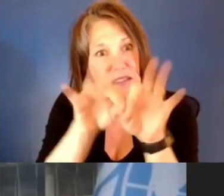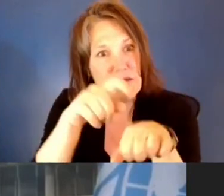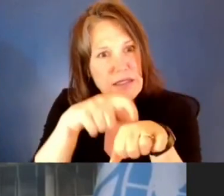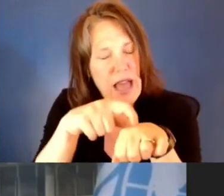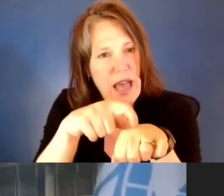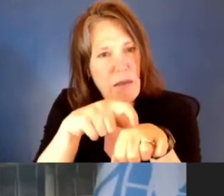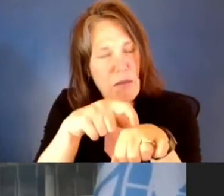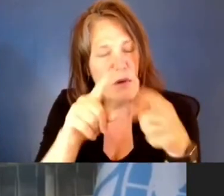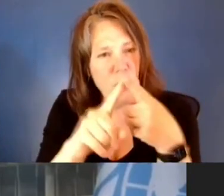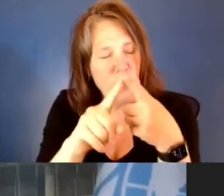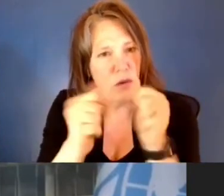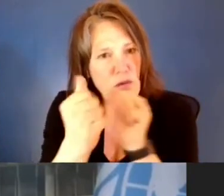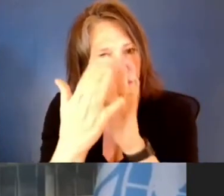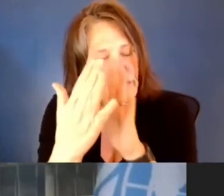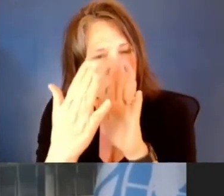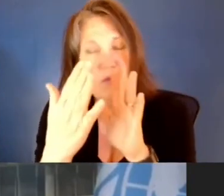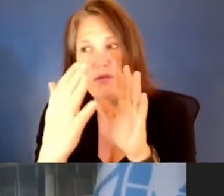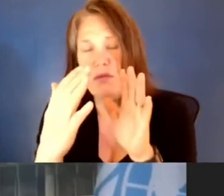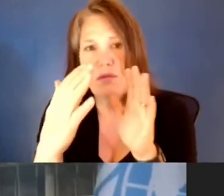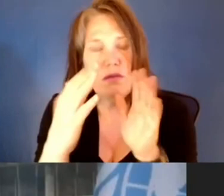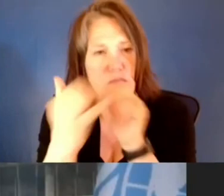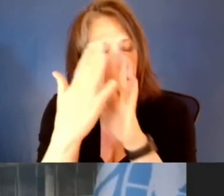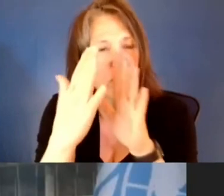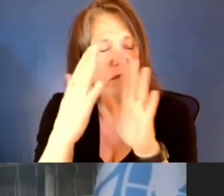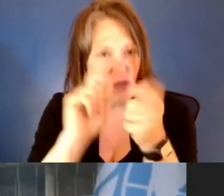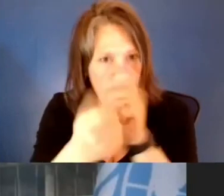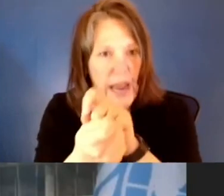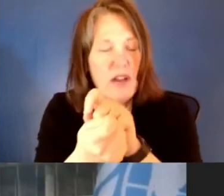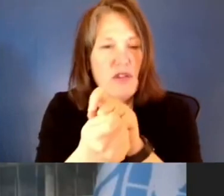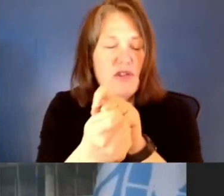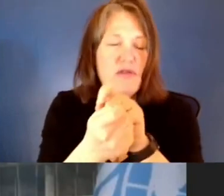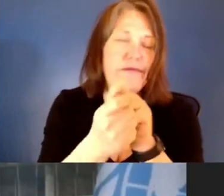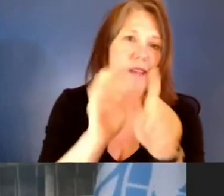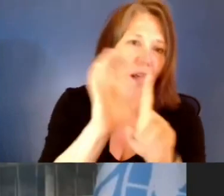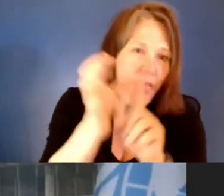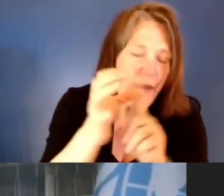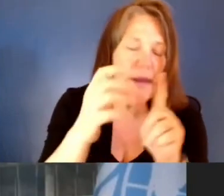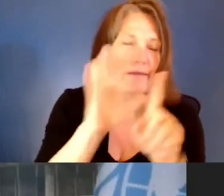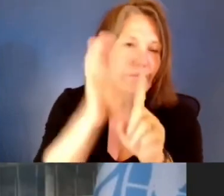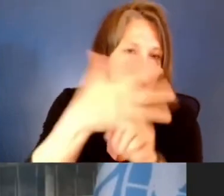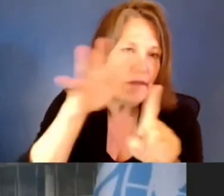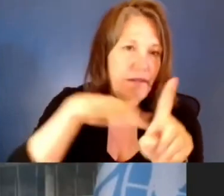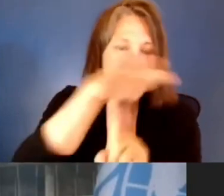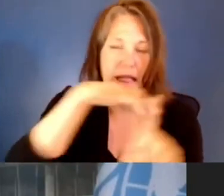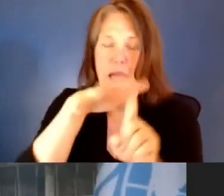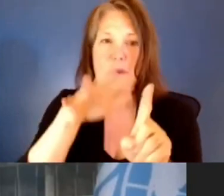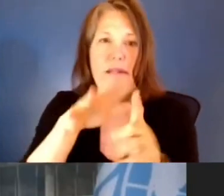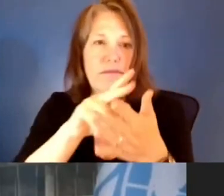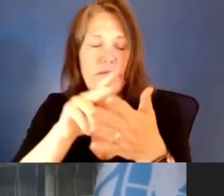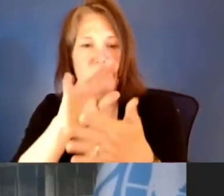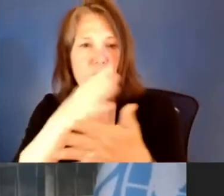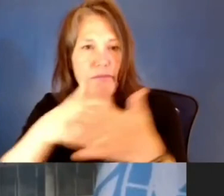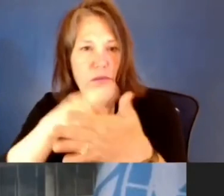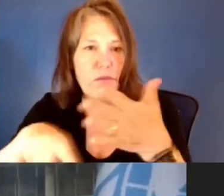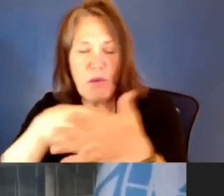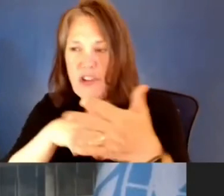time, climate change, technological revolution, education or prejudice. This is why we've also launched as part